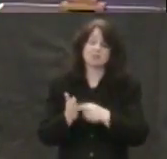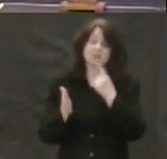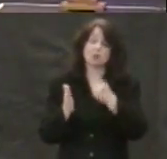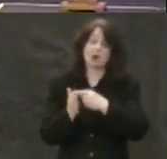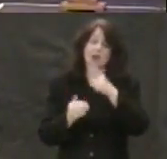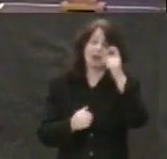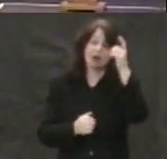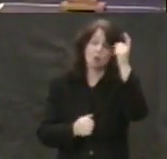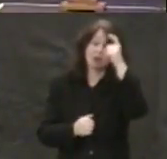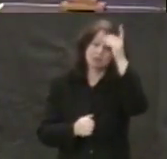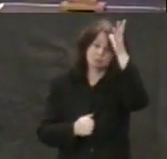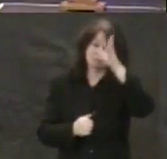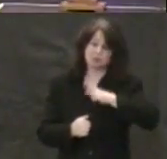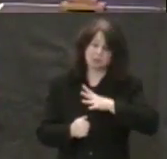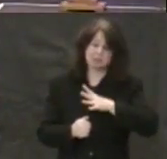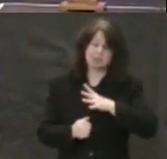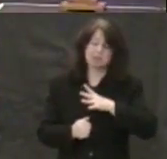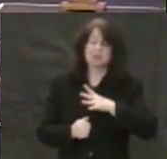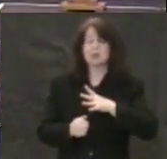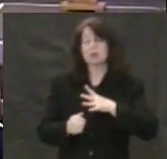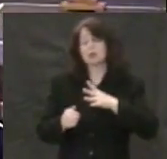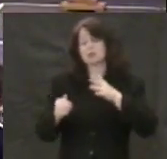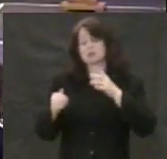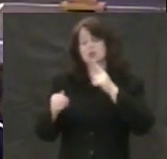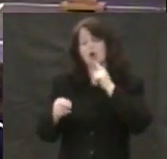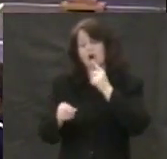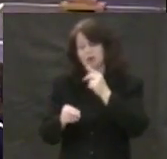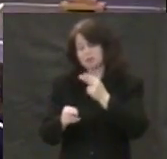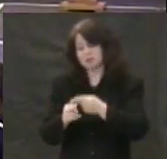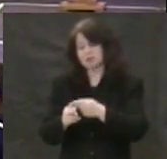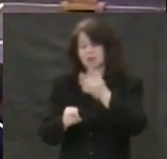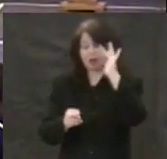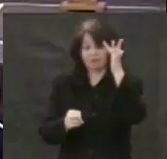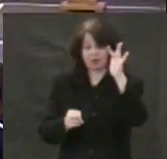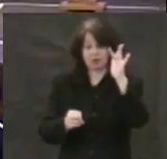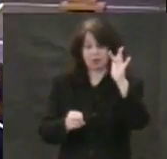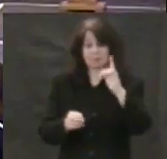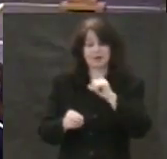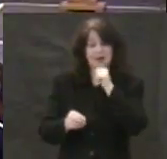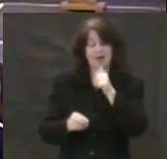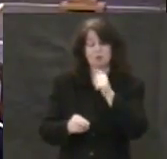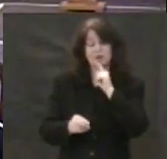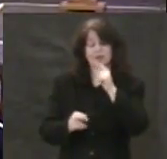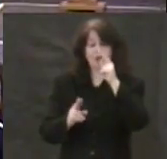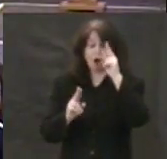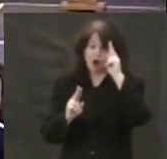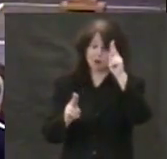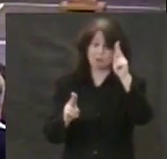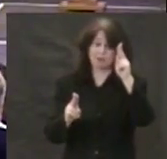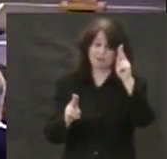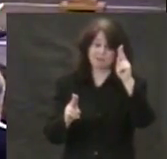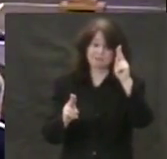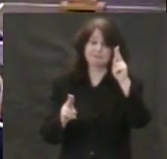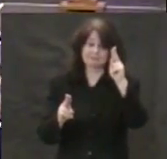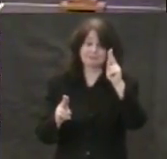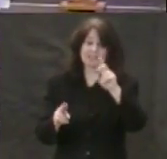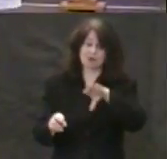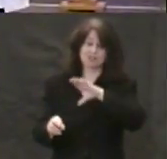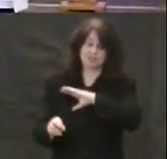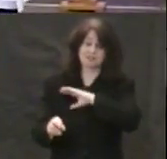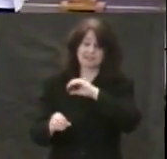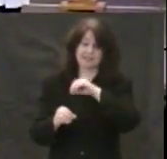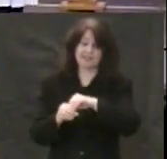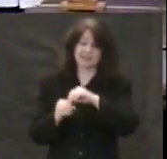described as clever. But for the most part, being clever is not an honorable attribute in the Bible. It begins right